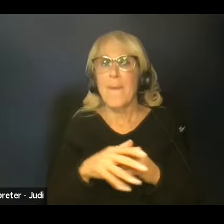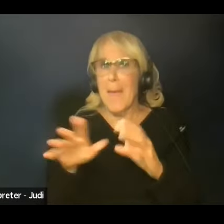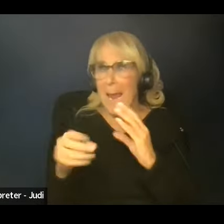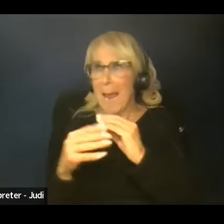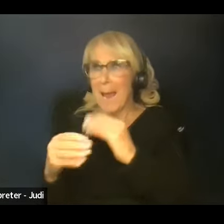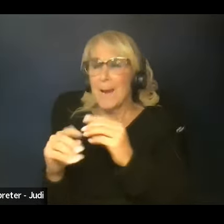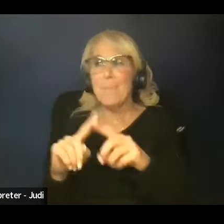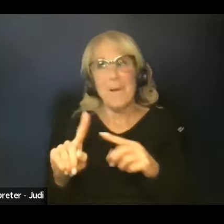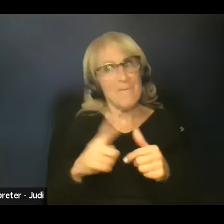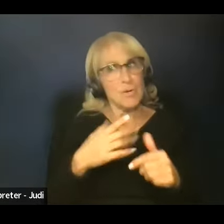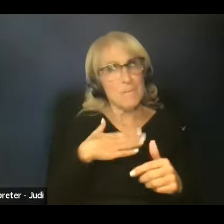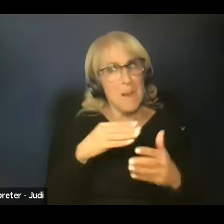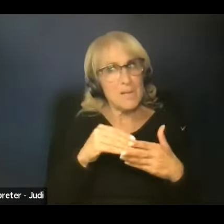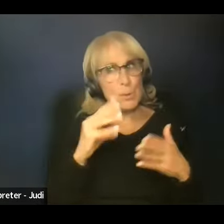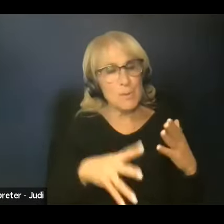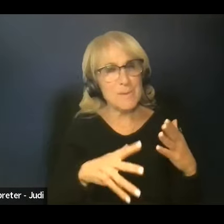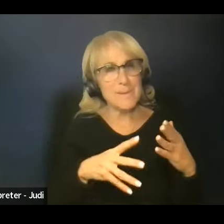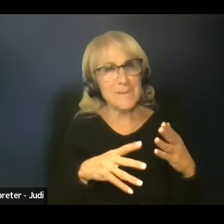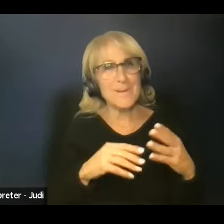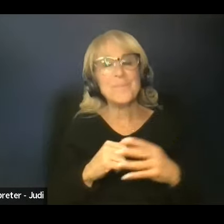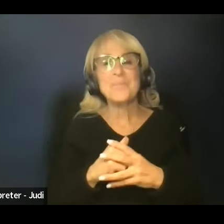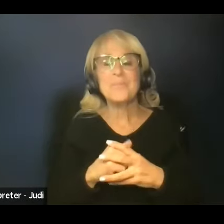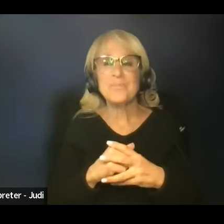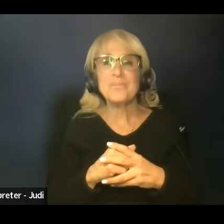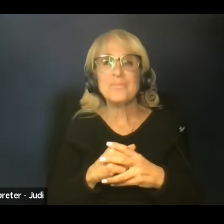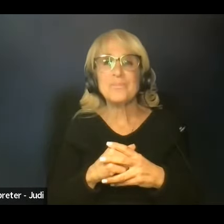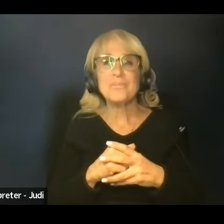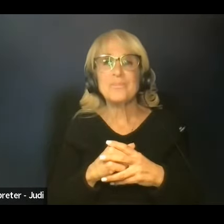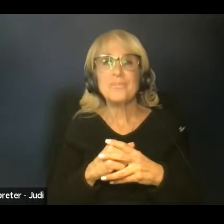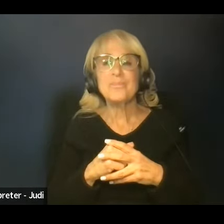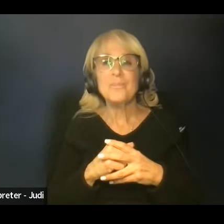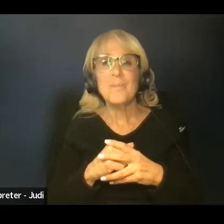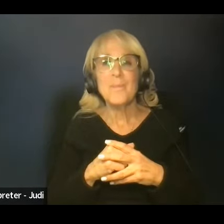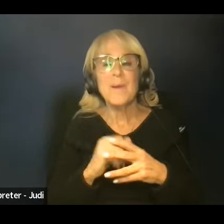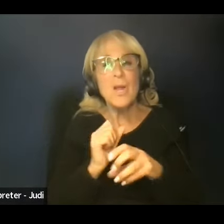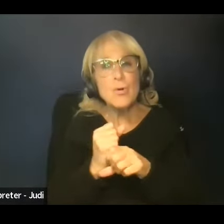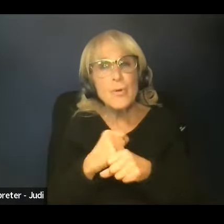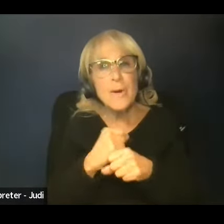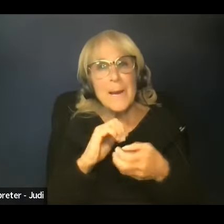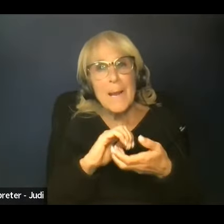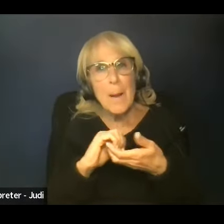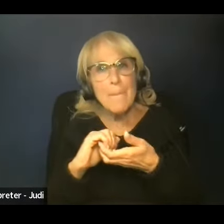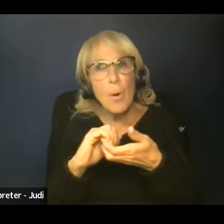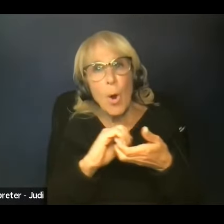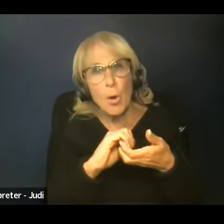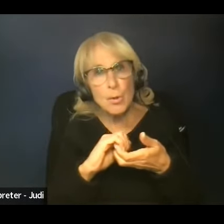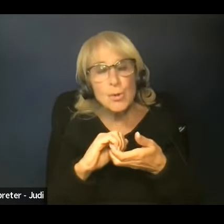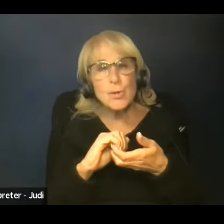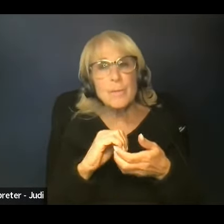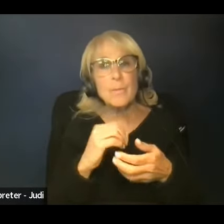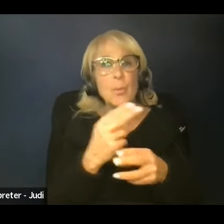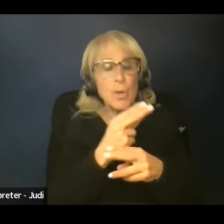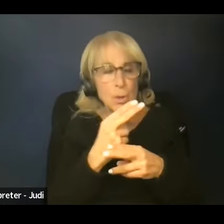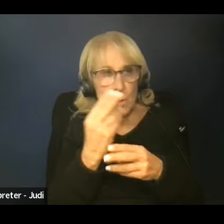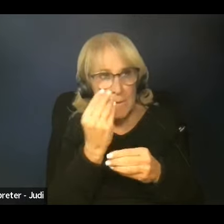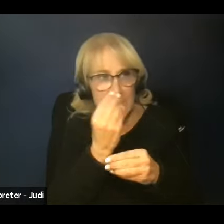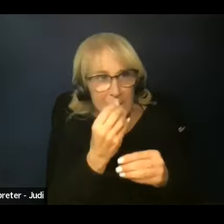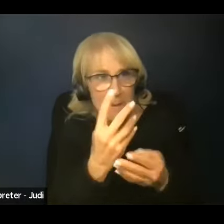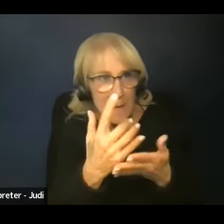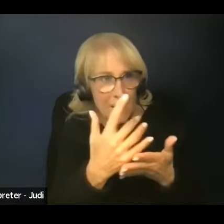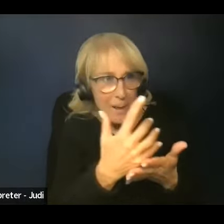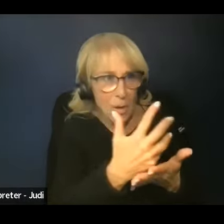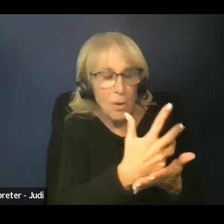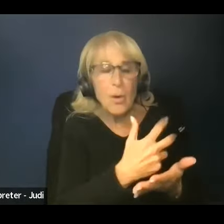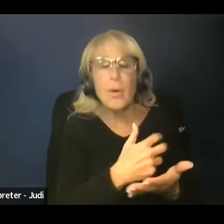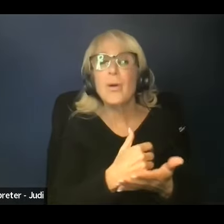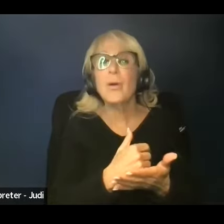first mine, but creating a partnership to where we use this data and definitely